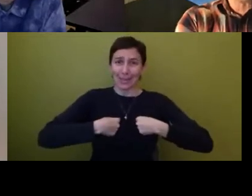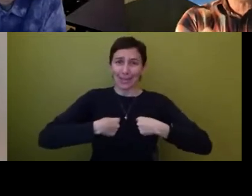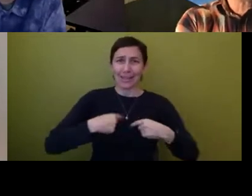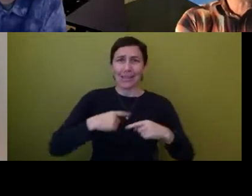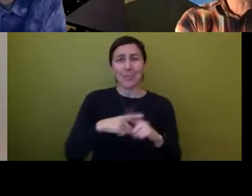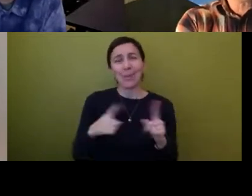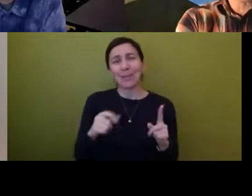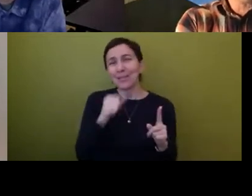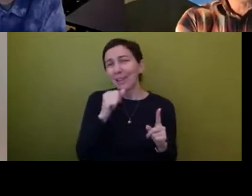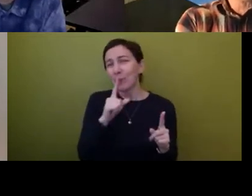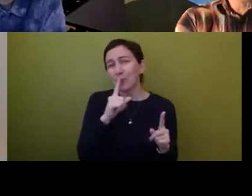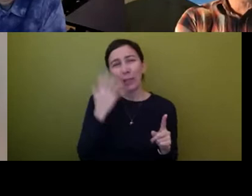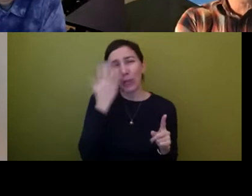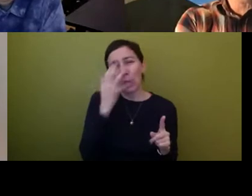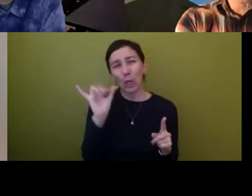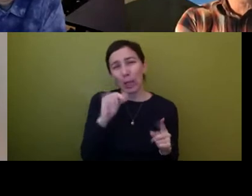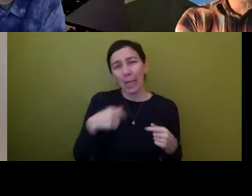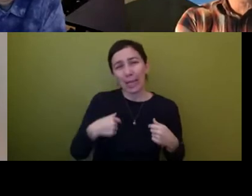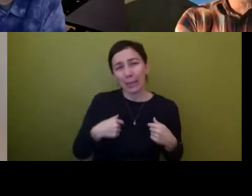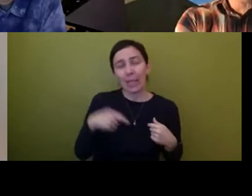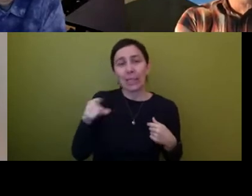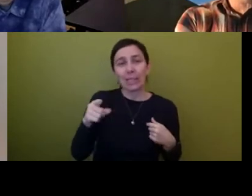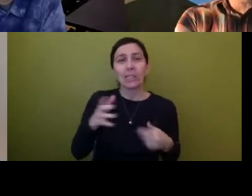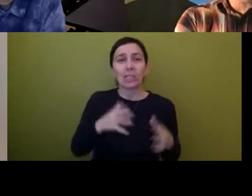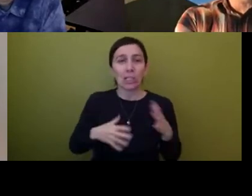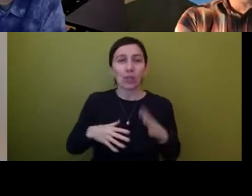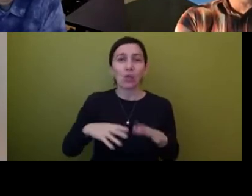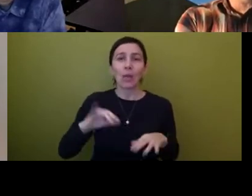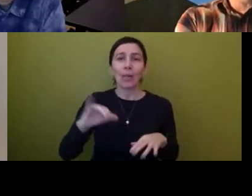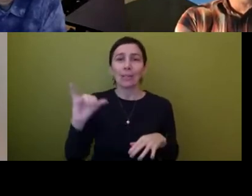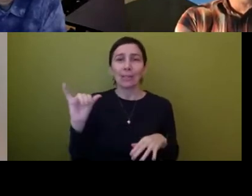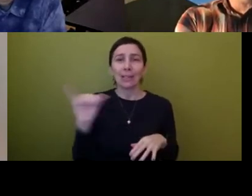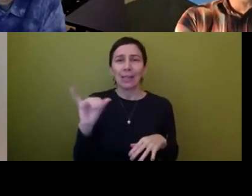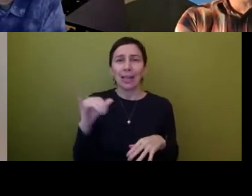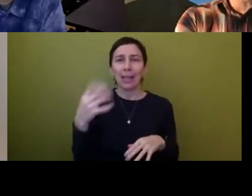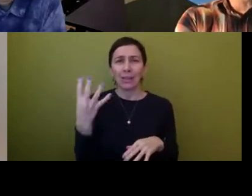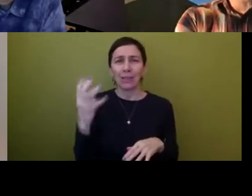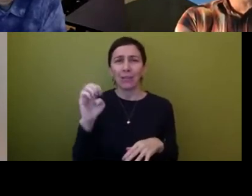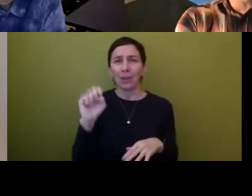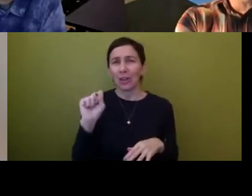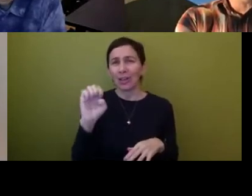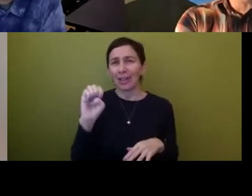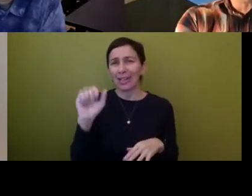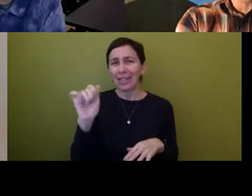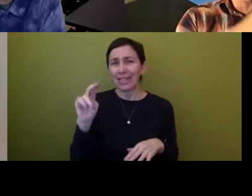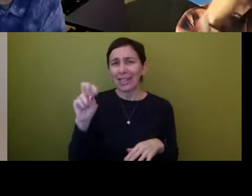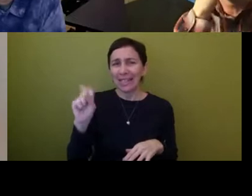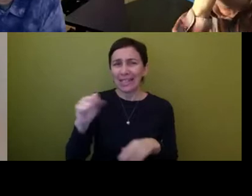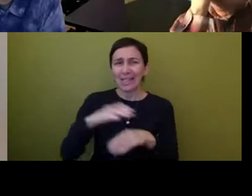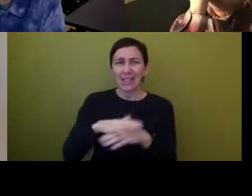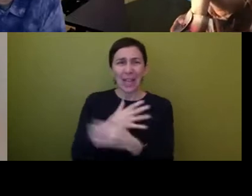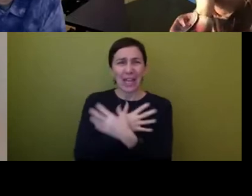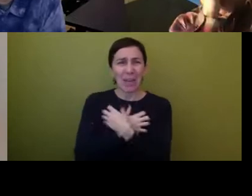up as me in the four seasons on like a bearskin rug. And I'm not even on a bearskin rug for the seasons.